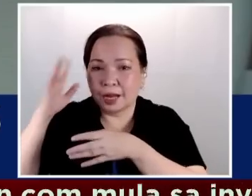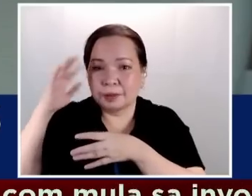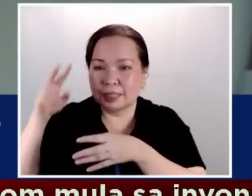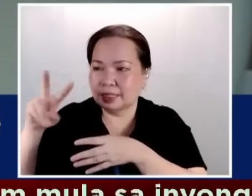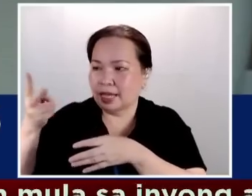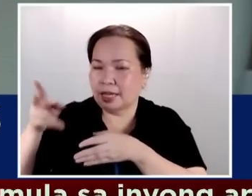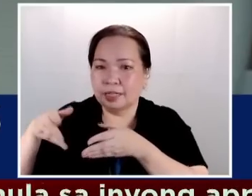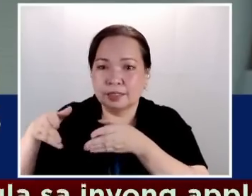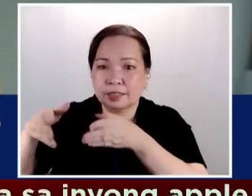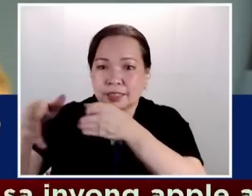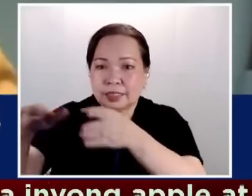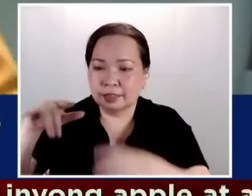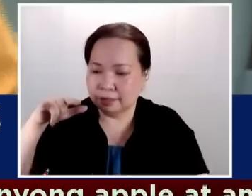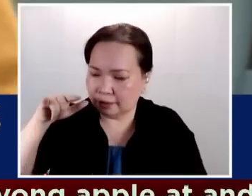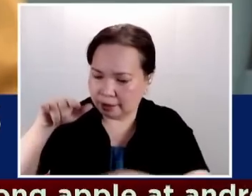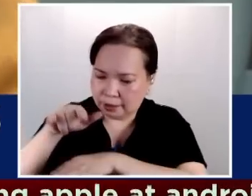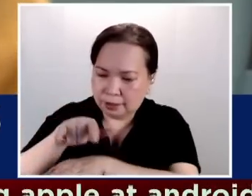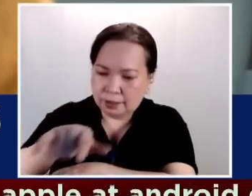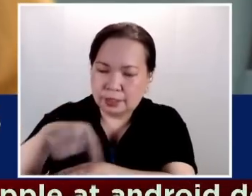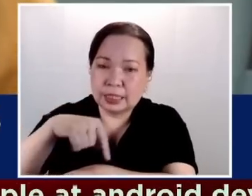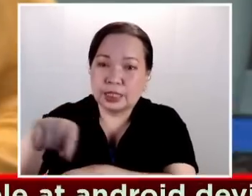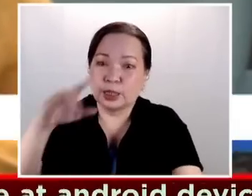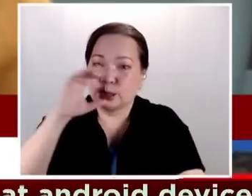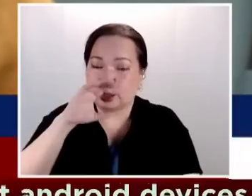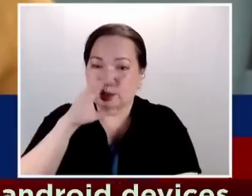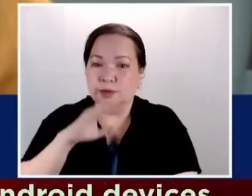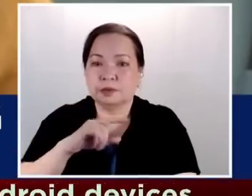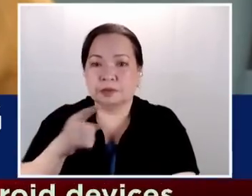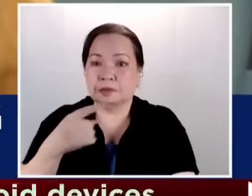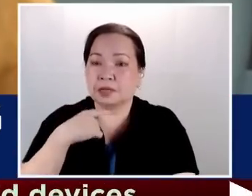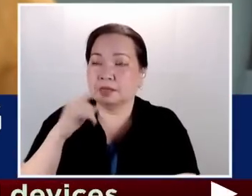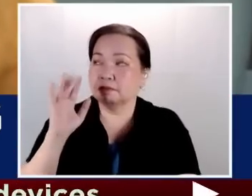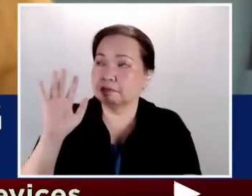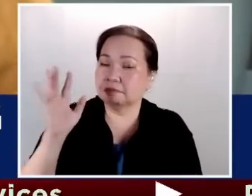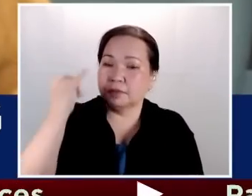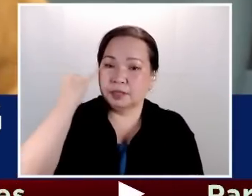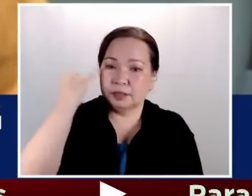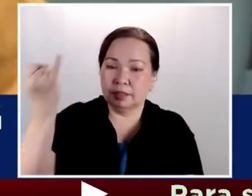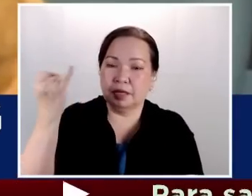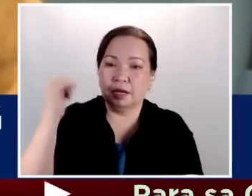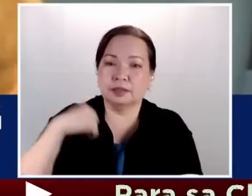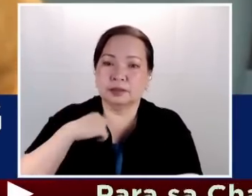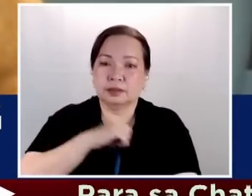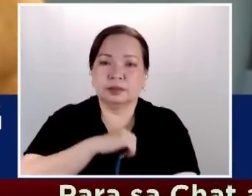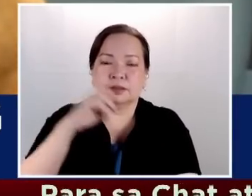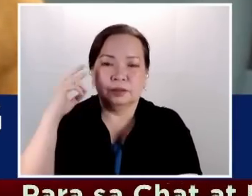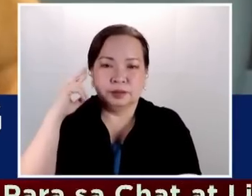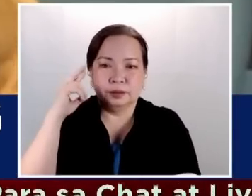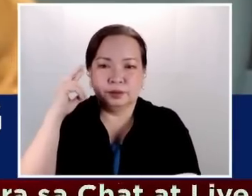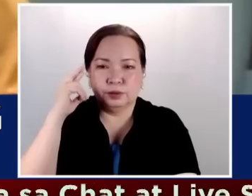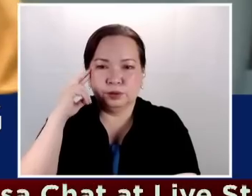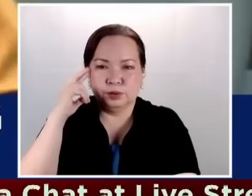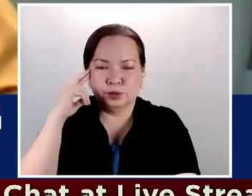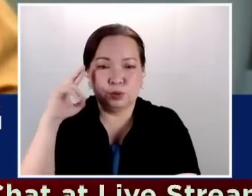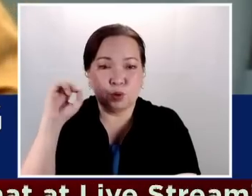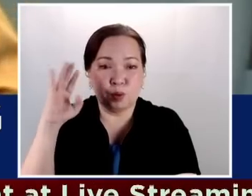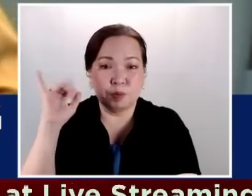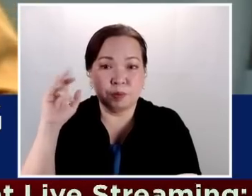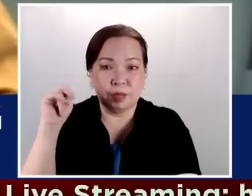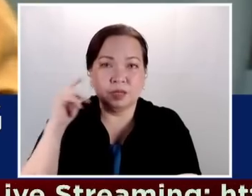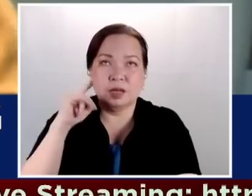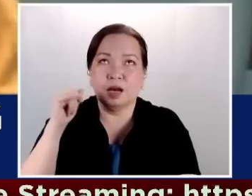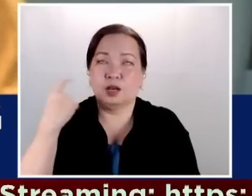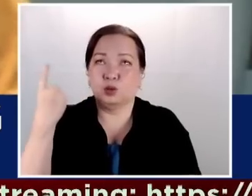Bukas naman si Bautista sa rekomendasyon ni Sen. Robin Padilla na magtayo ng cable car sa EDSA